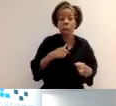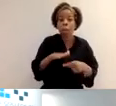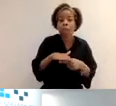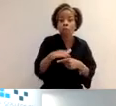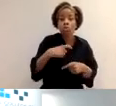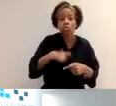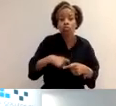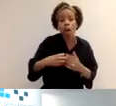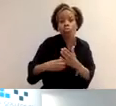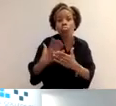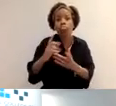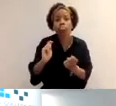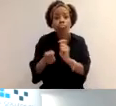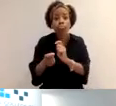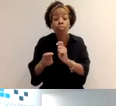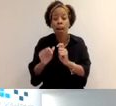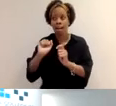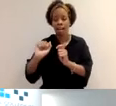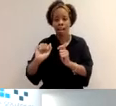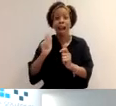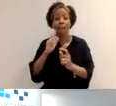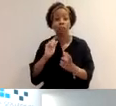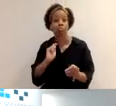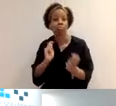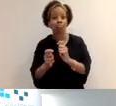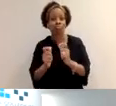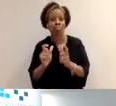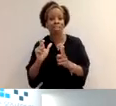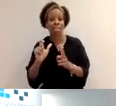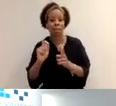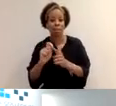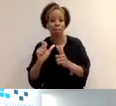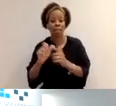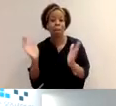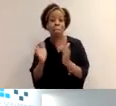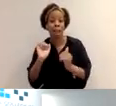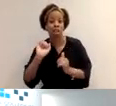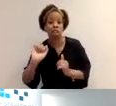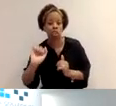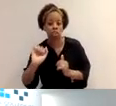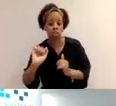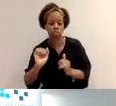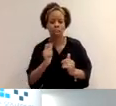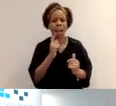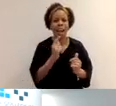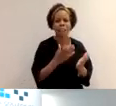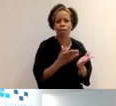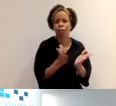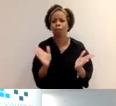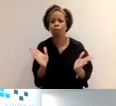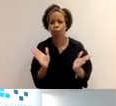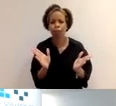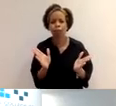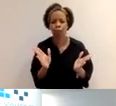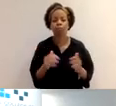you'll be doing some extra habits or responsibilities, and therefore your CPD may change, and you have different things for the